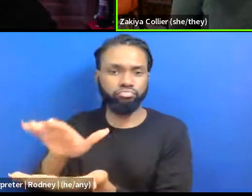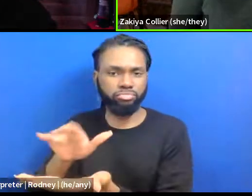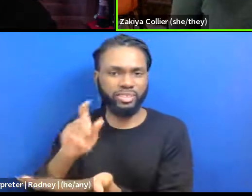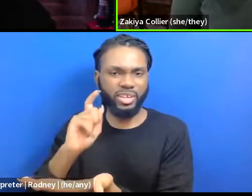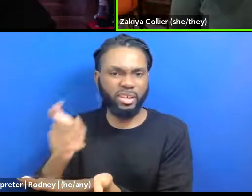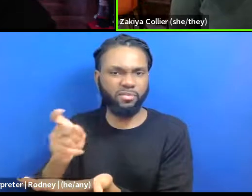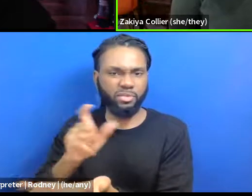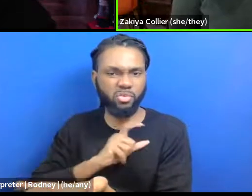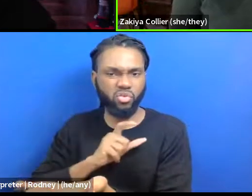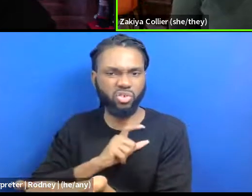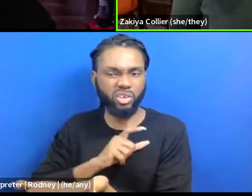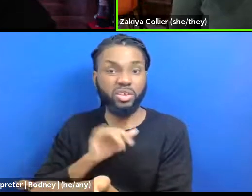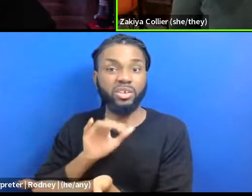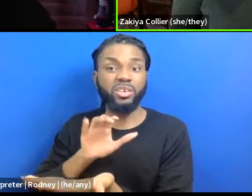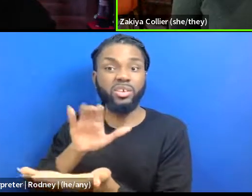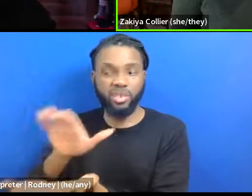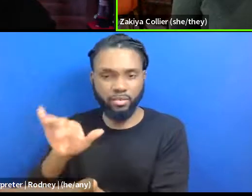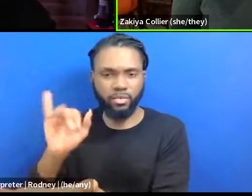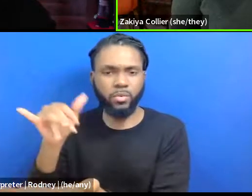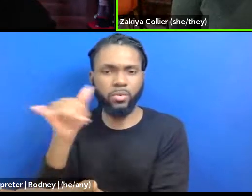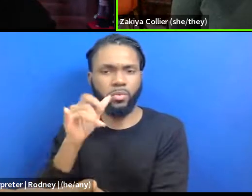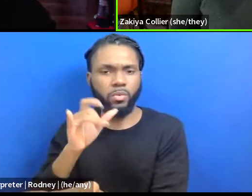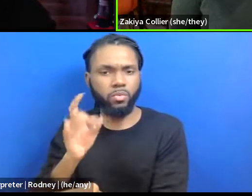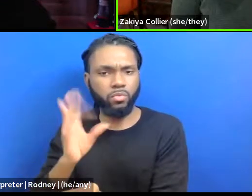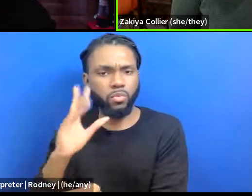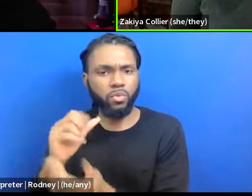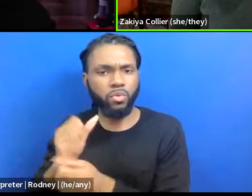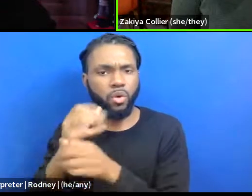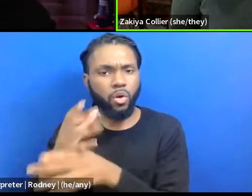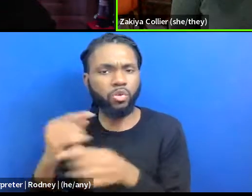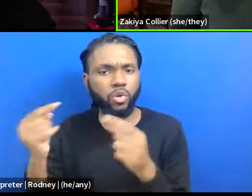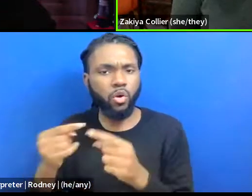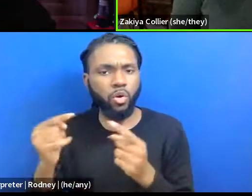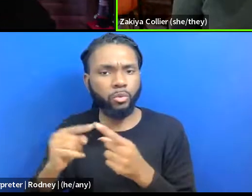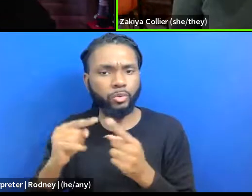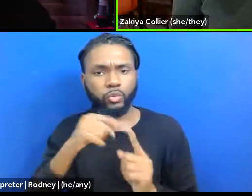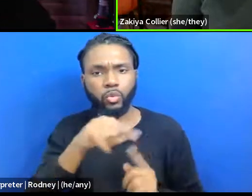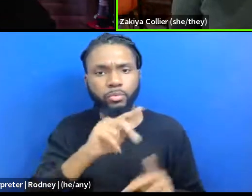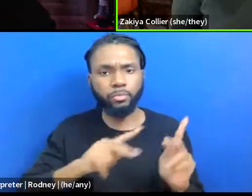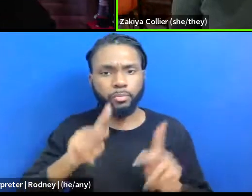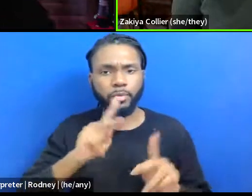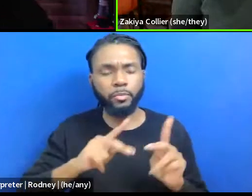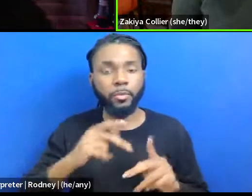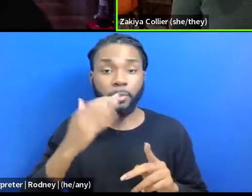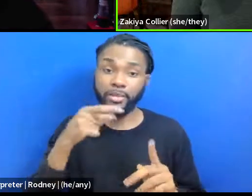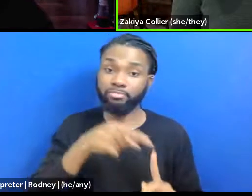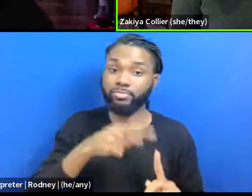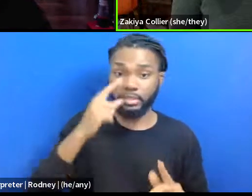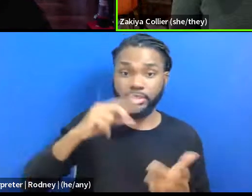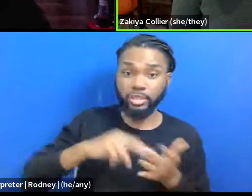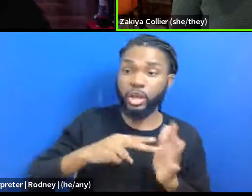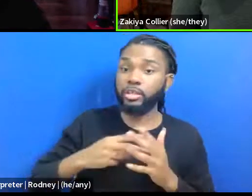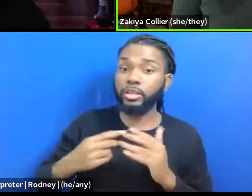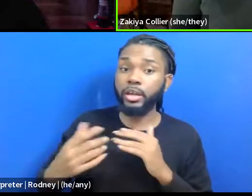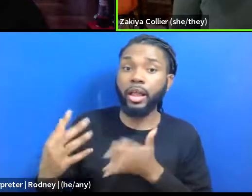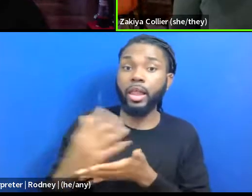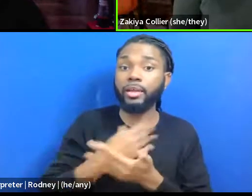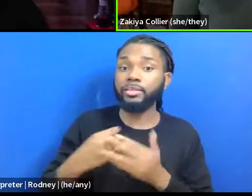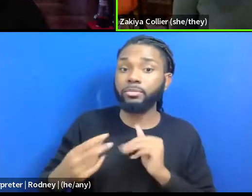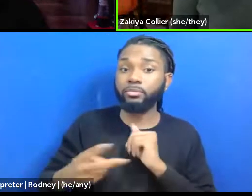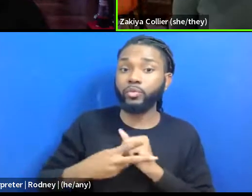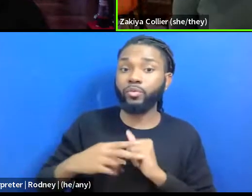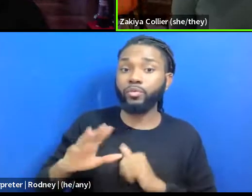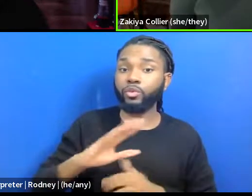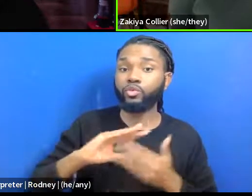maybe they were intending to protect and preserve their stories but didn't move with intention